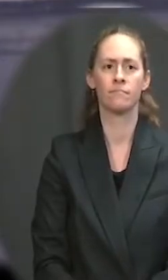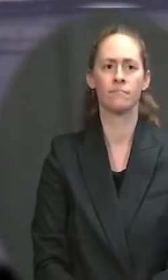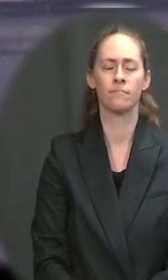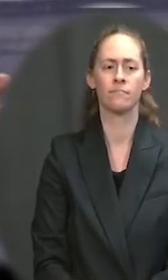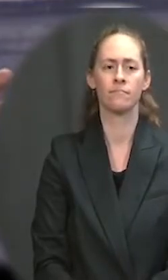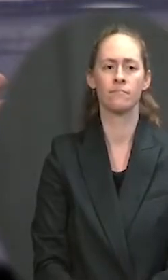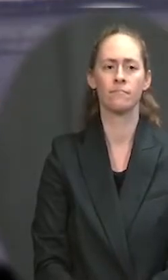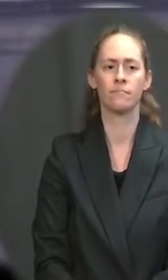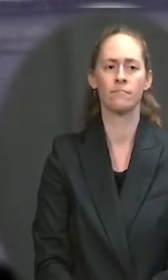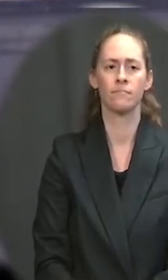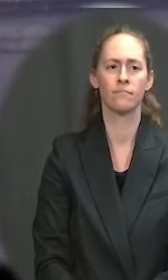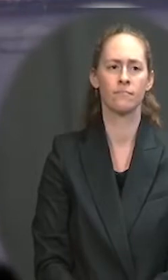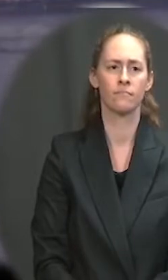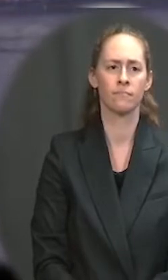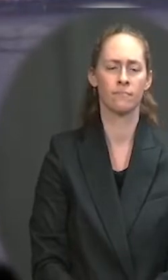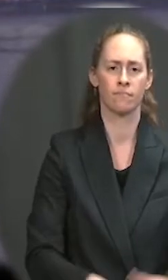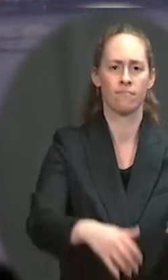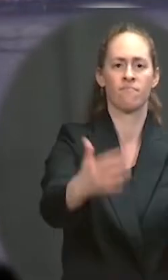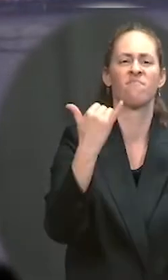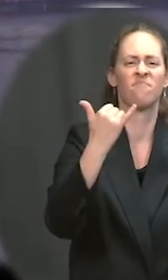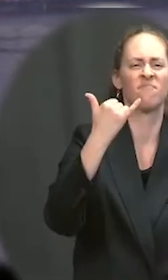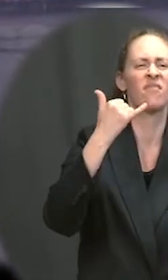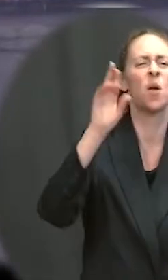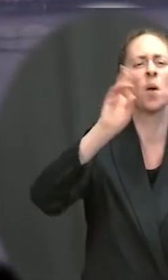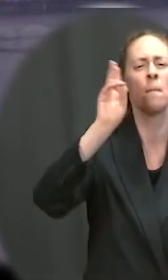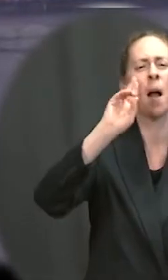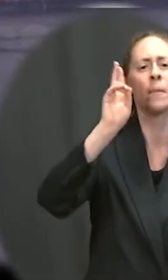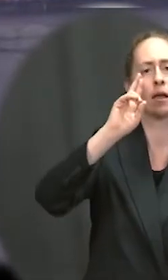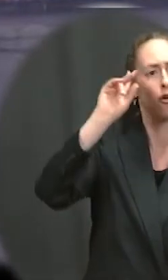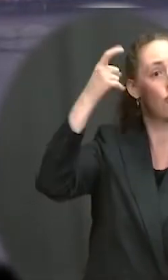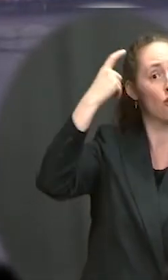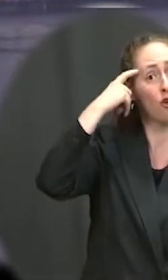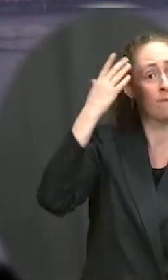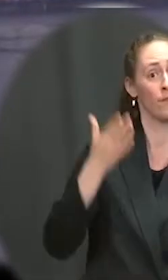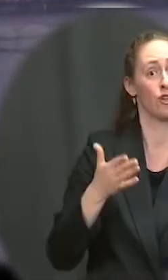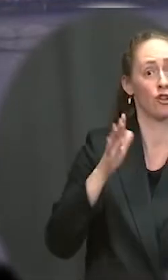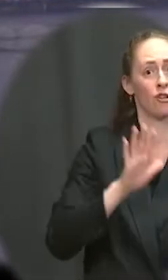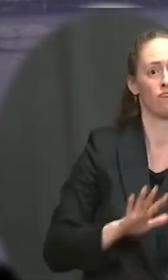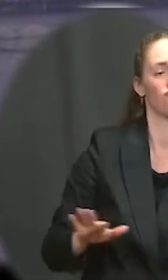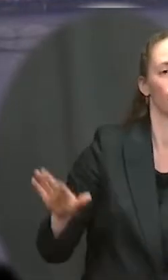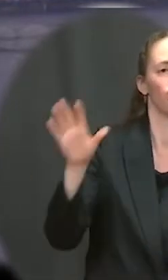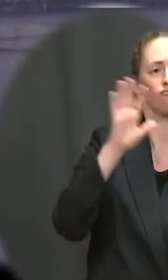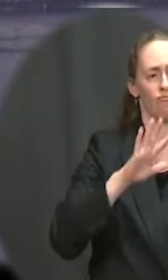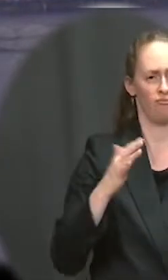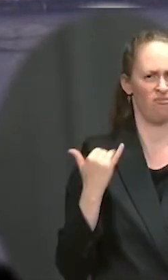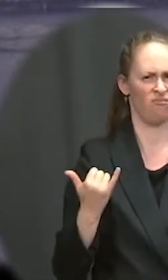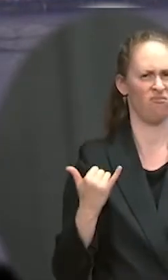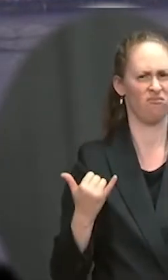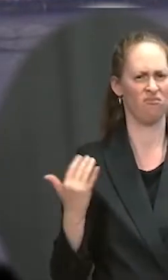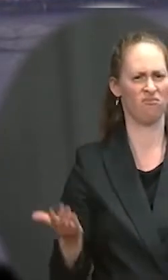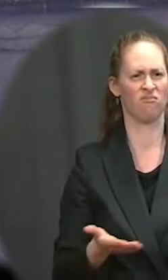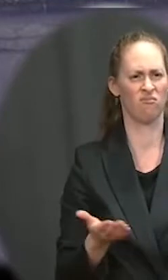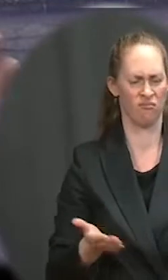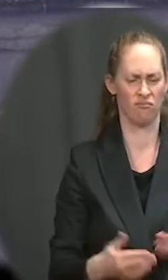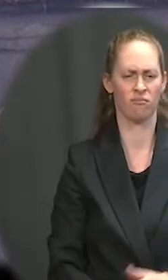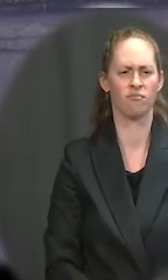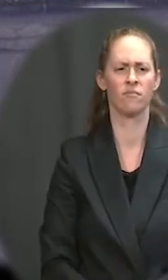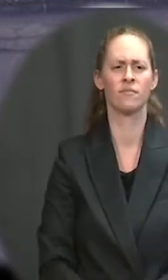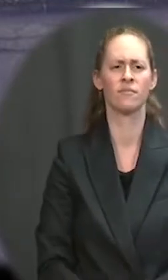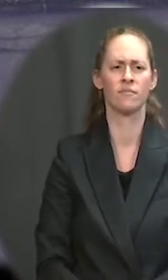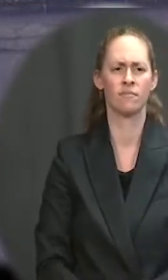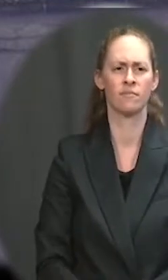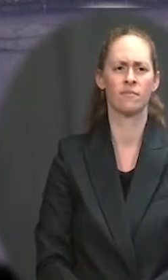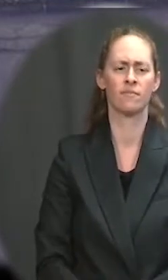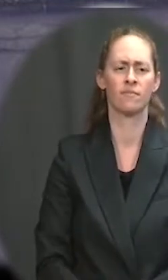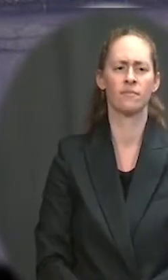get rid of, you know, protections that were in place for people, public benefits, also public health restrictions, basically sending the message